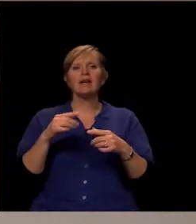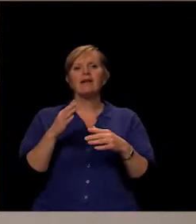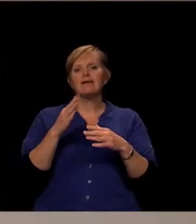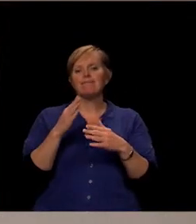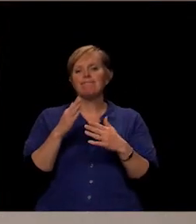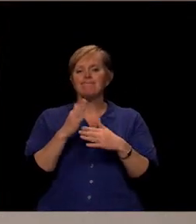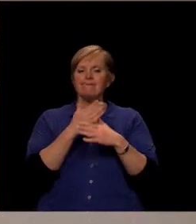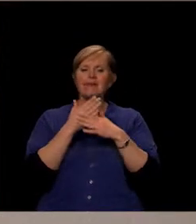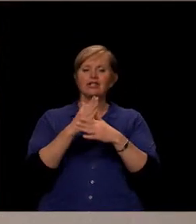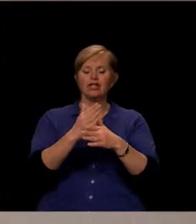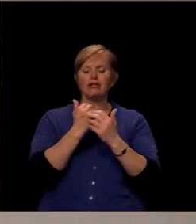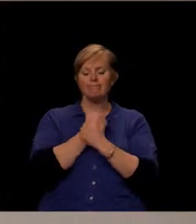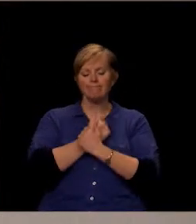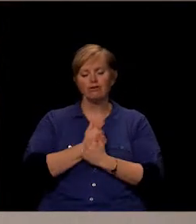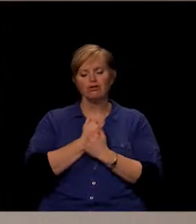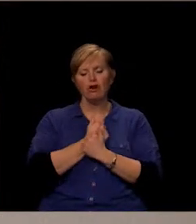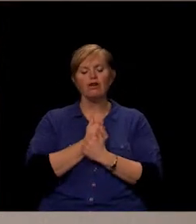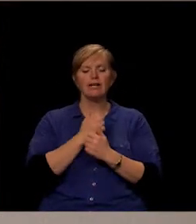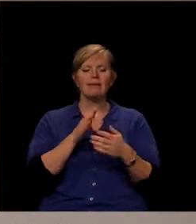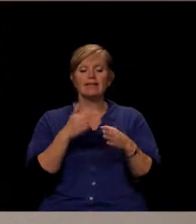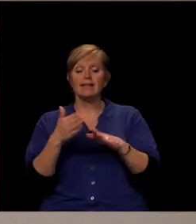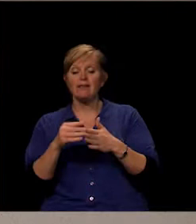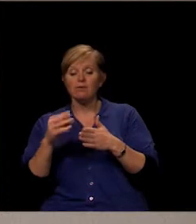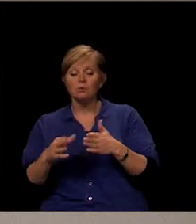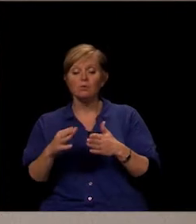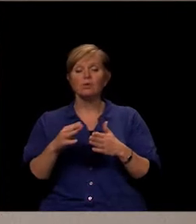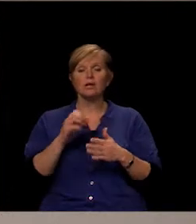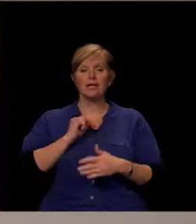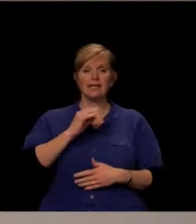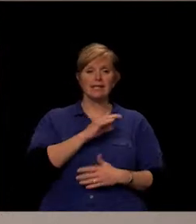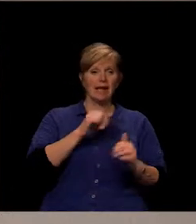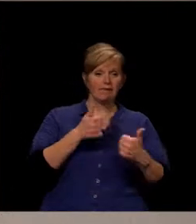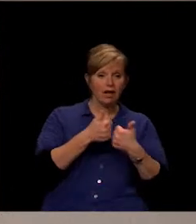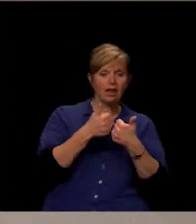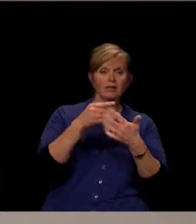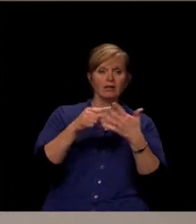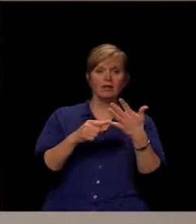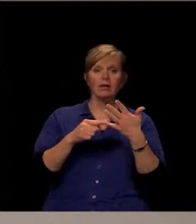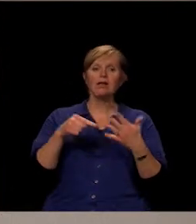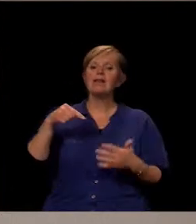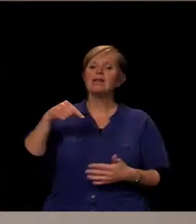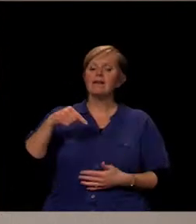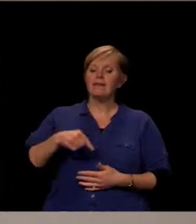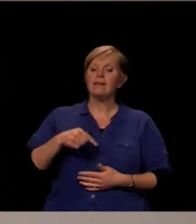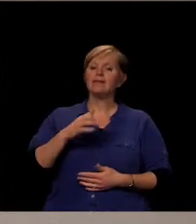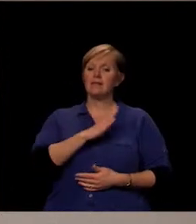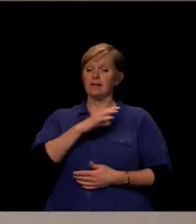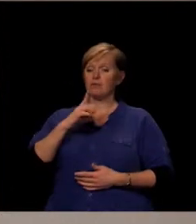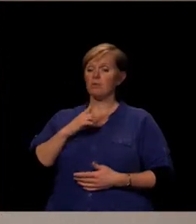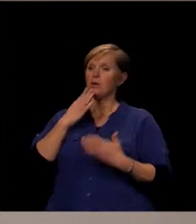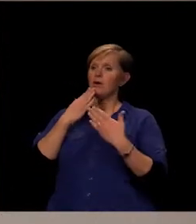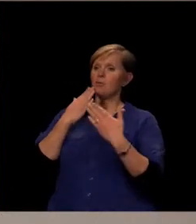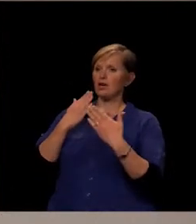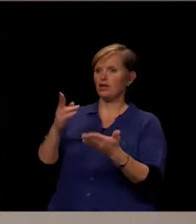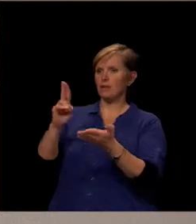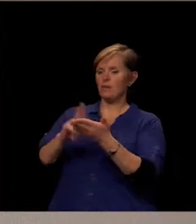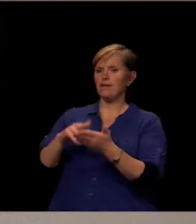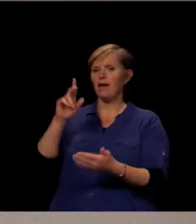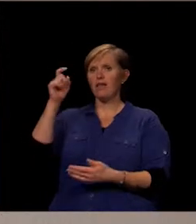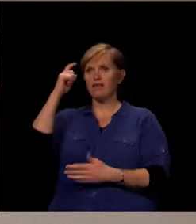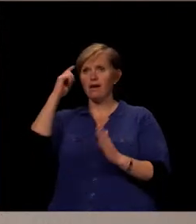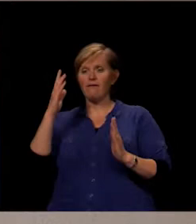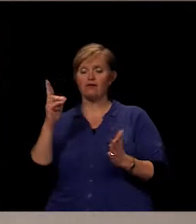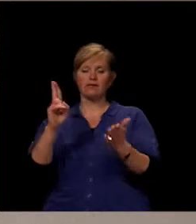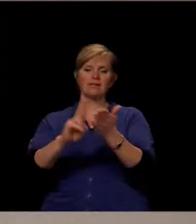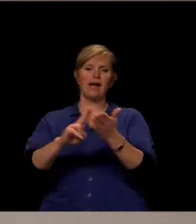illnesses, staff challenges, and more. This is Board Appreciation Month, and the Governor has signed a proclamation calling